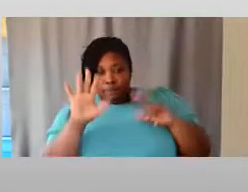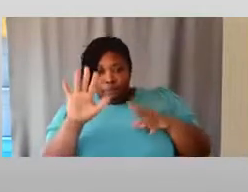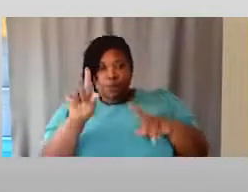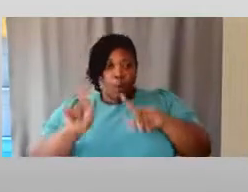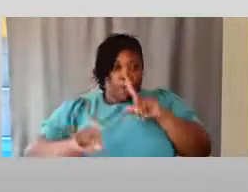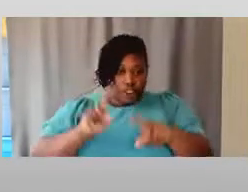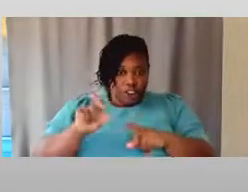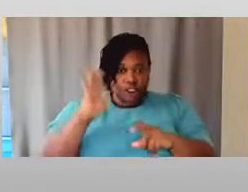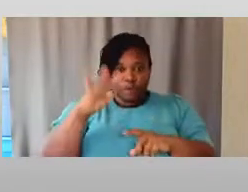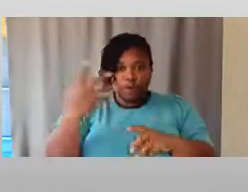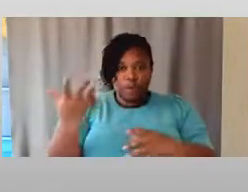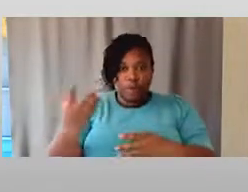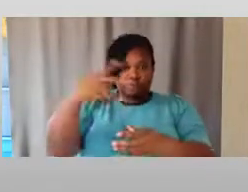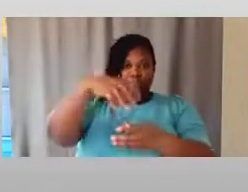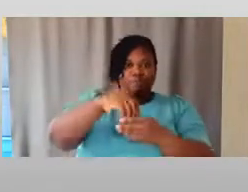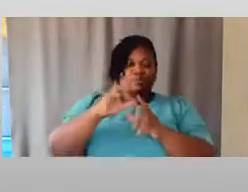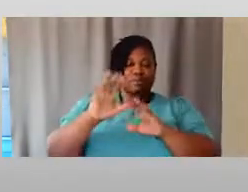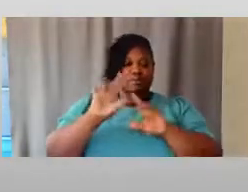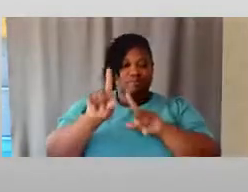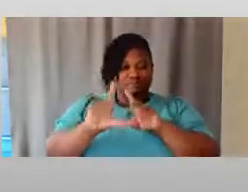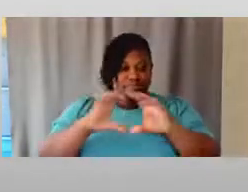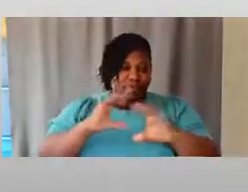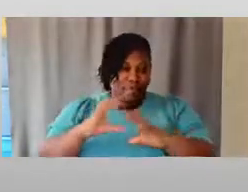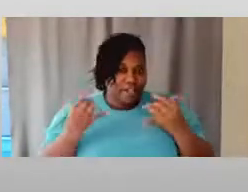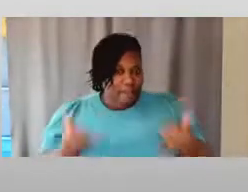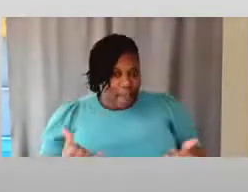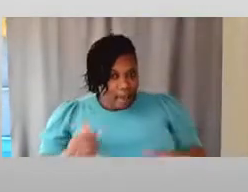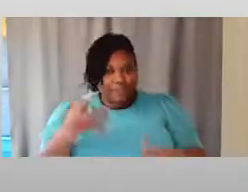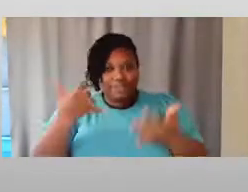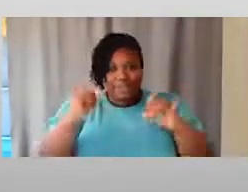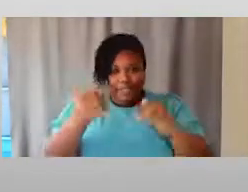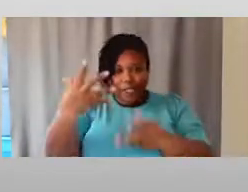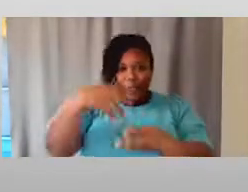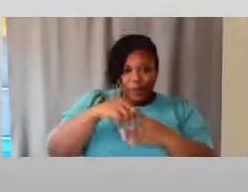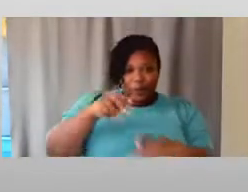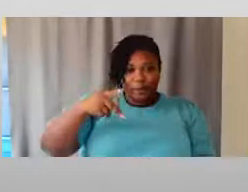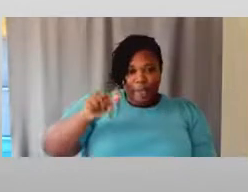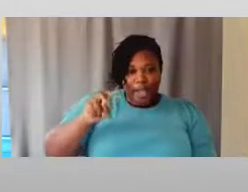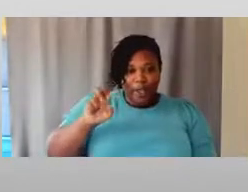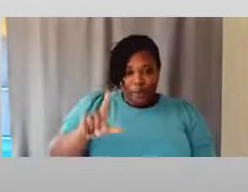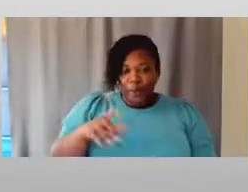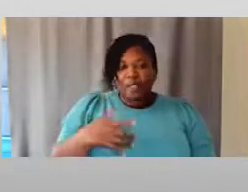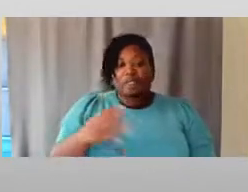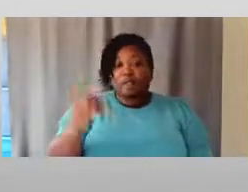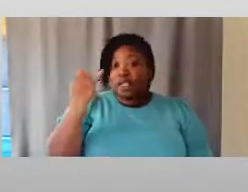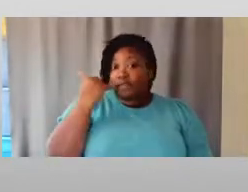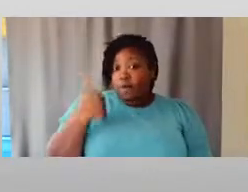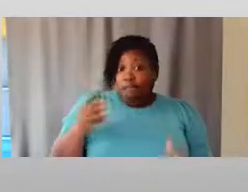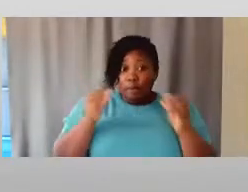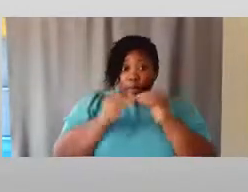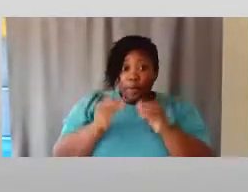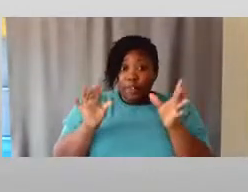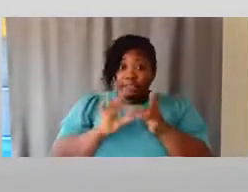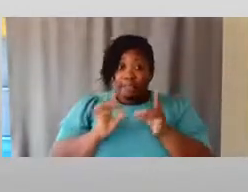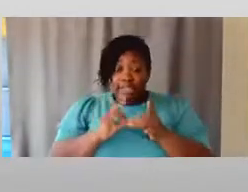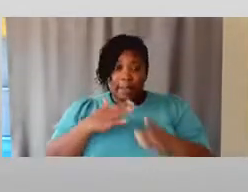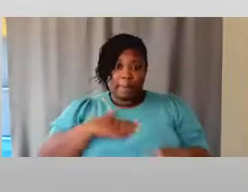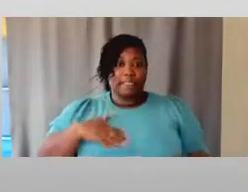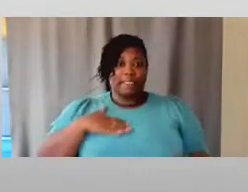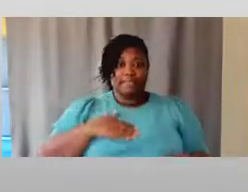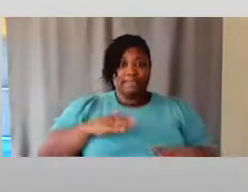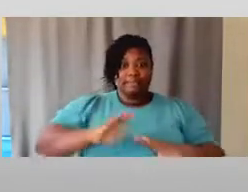and we'll bring them into the conversation now. And we'll still continue to include the panel, by the way. So if you have more to say on any of this, please speak up.